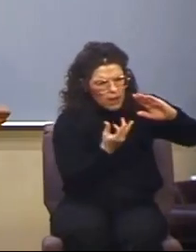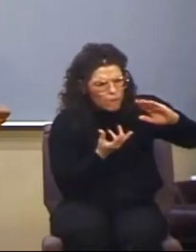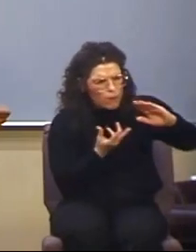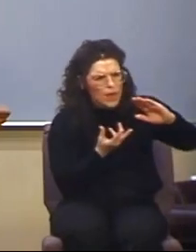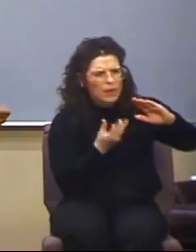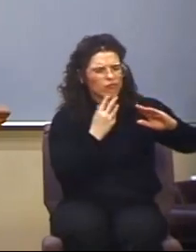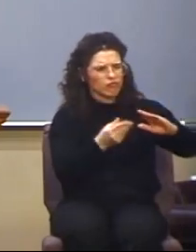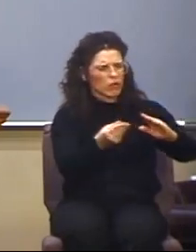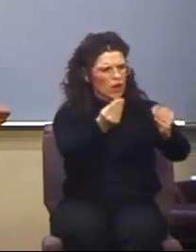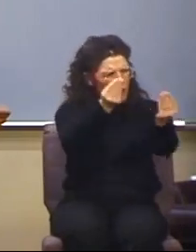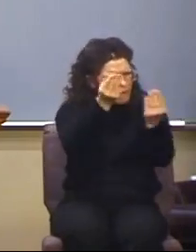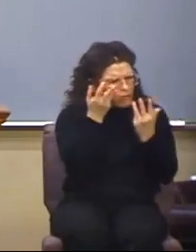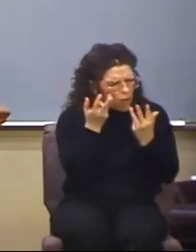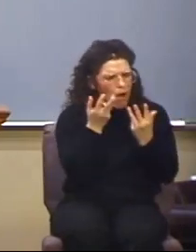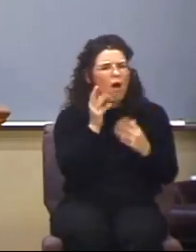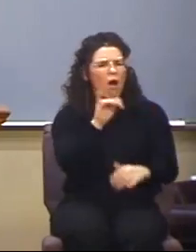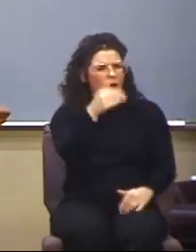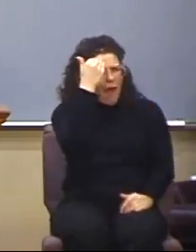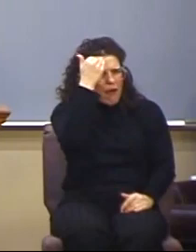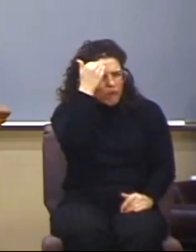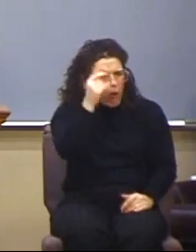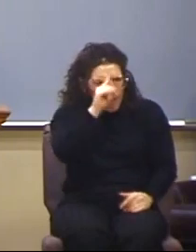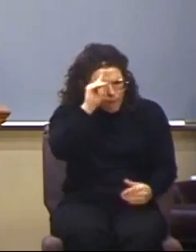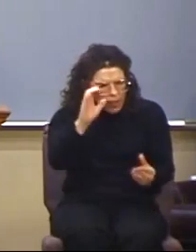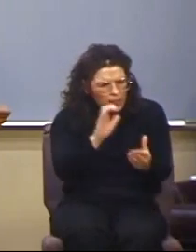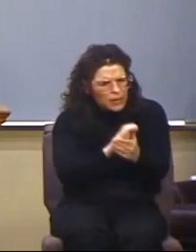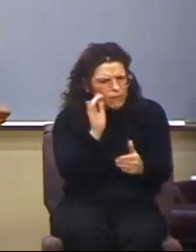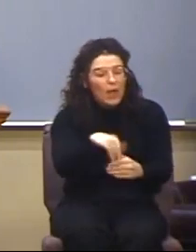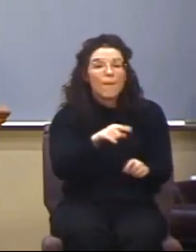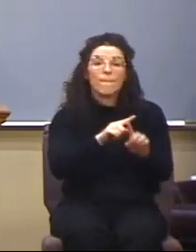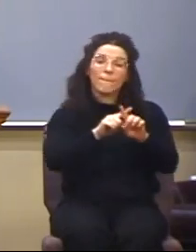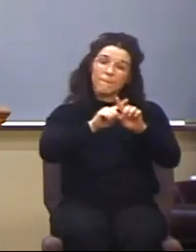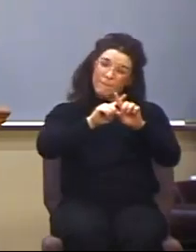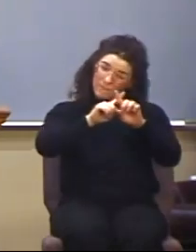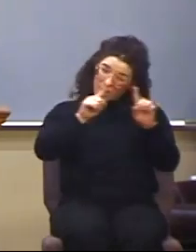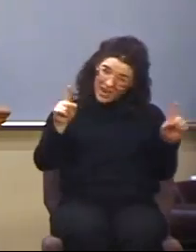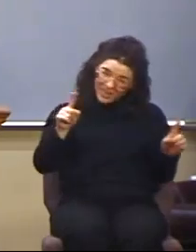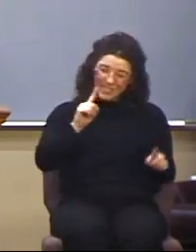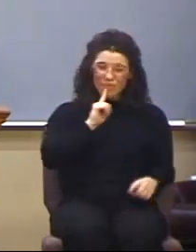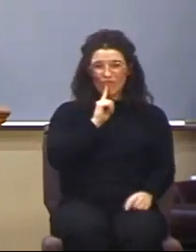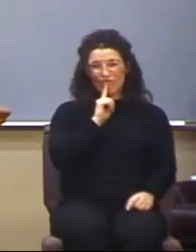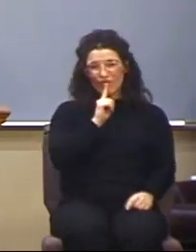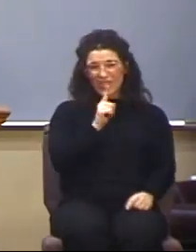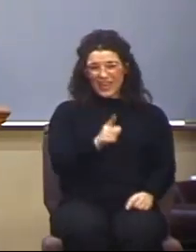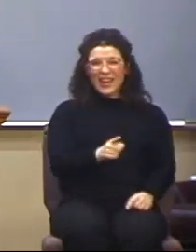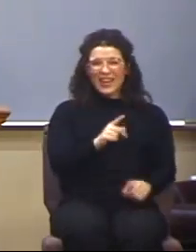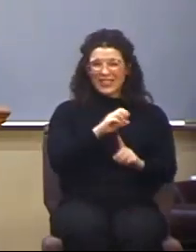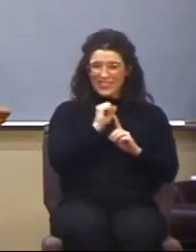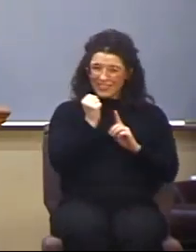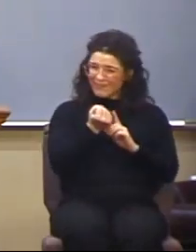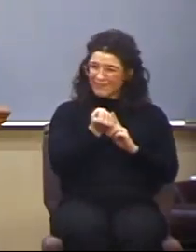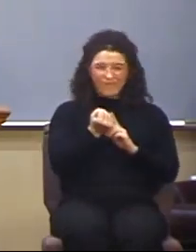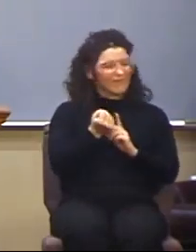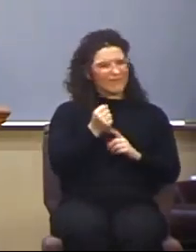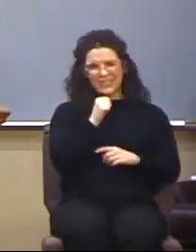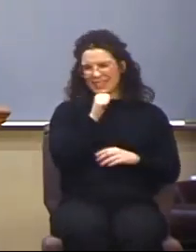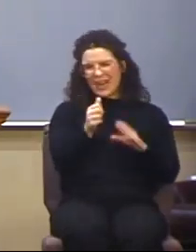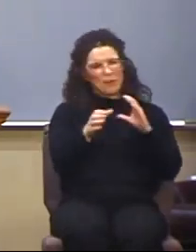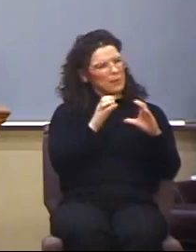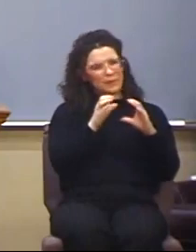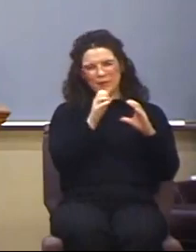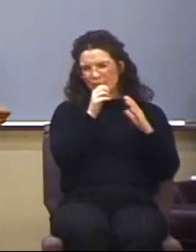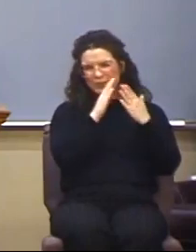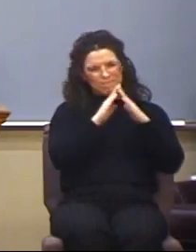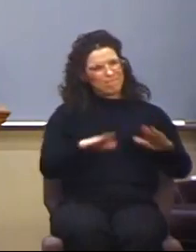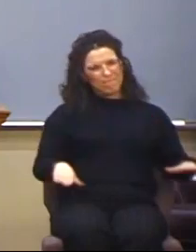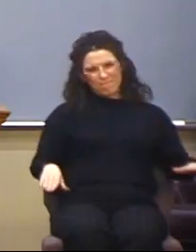information and divine revelation. But in reality, as the Bible describes, they are not. So if